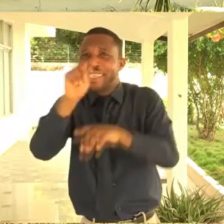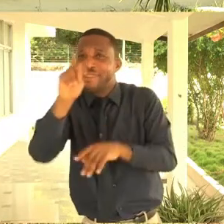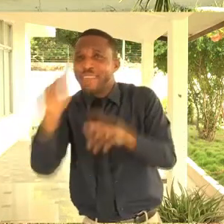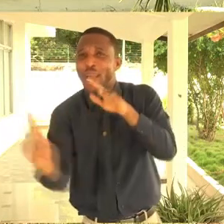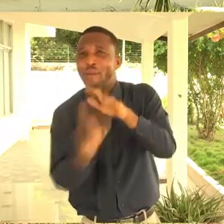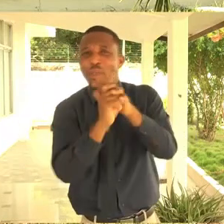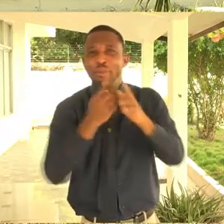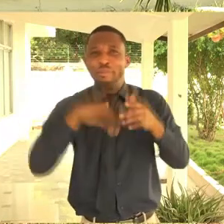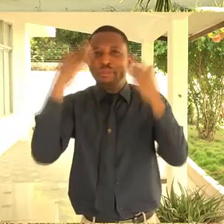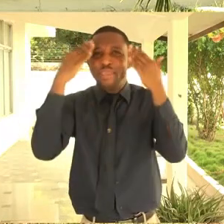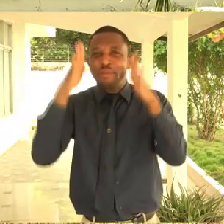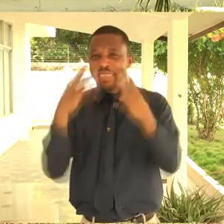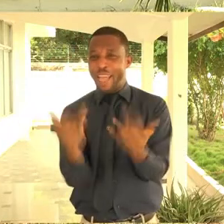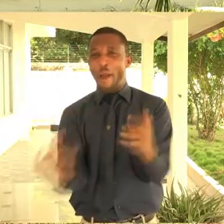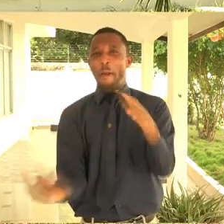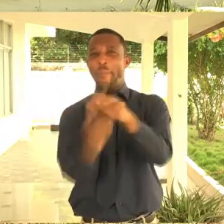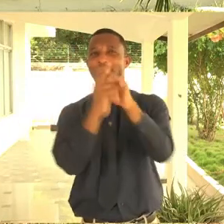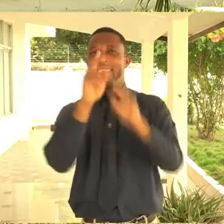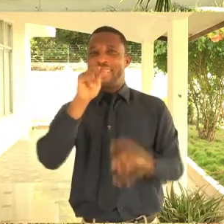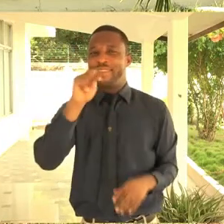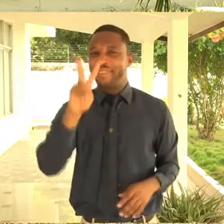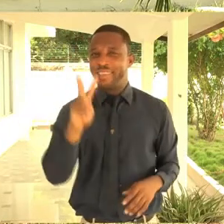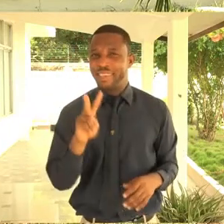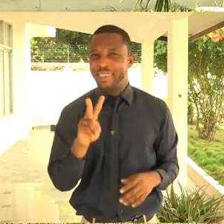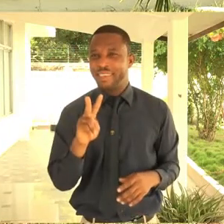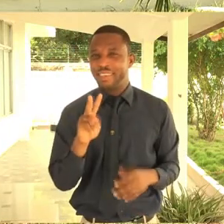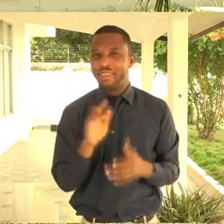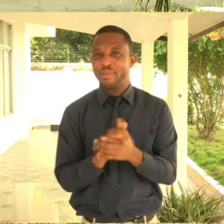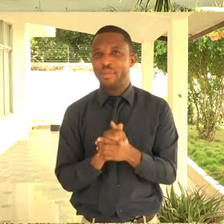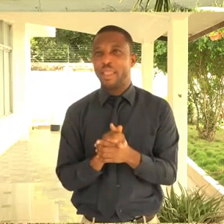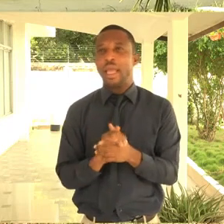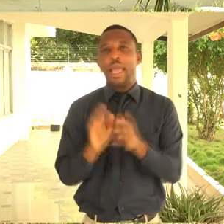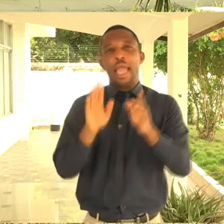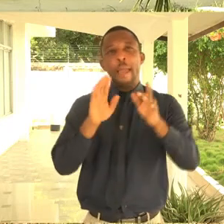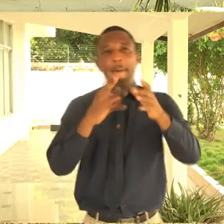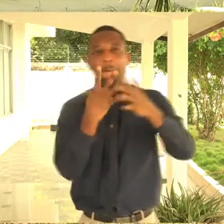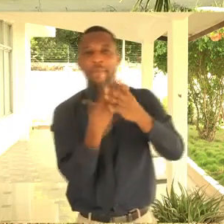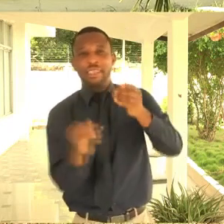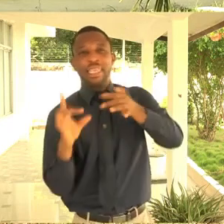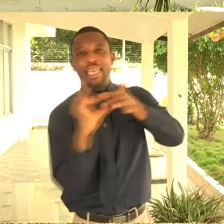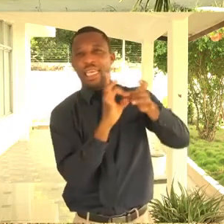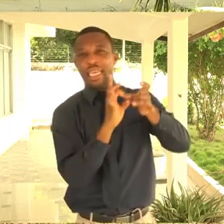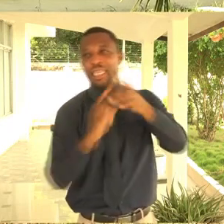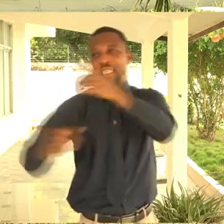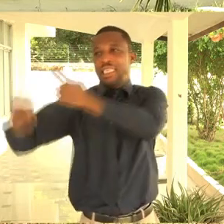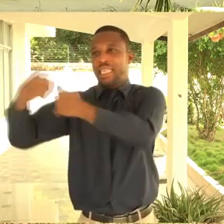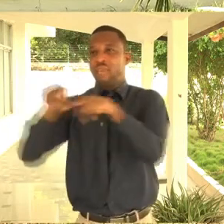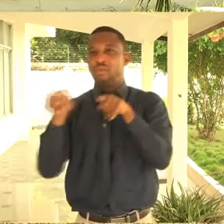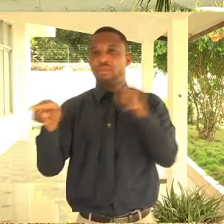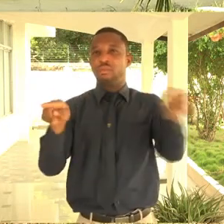watching him on TV doing Missing Link. Apparently because of what he did, people mistaking sign language to be Missing Link,